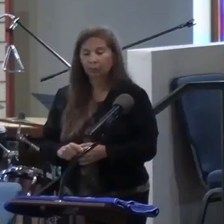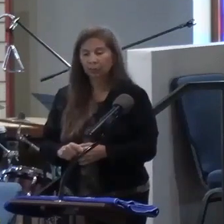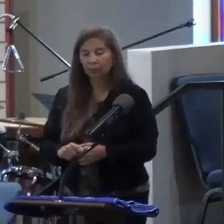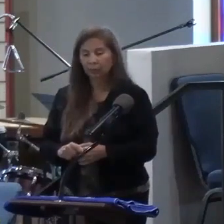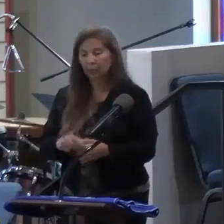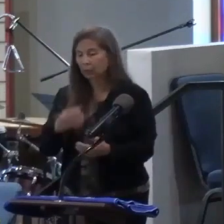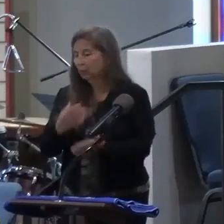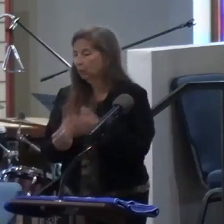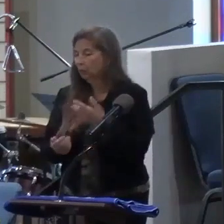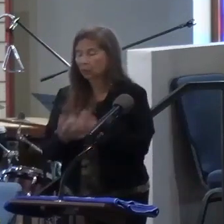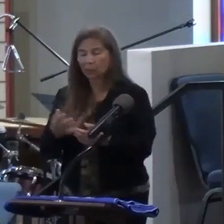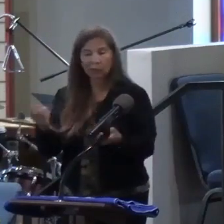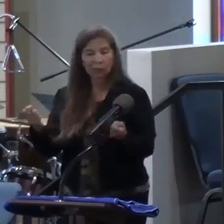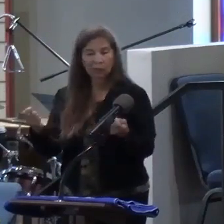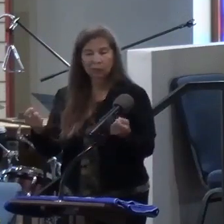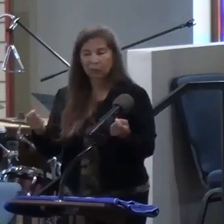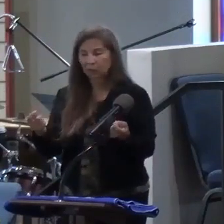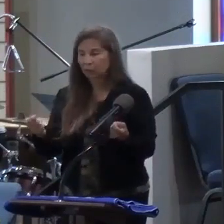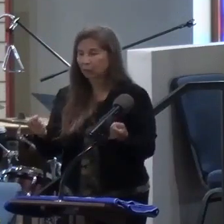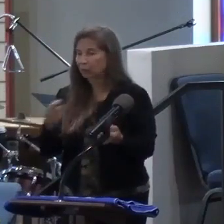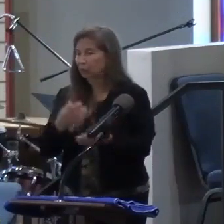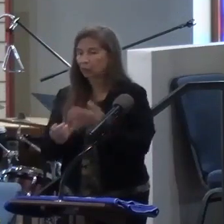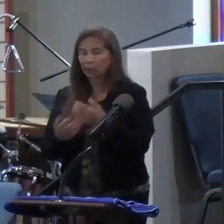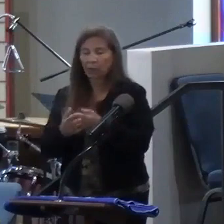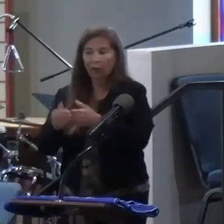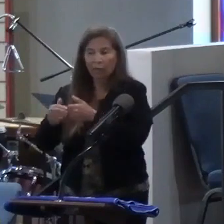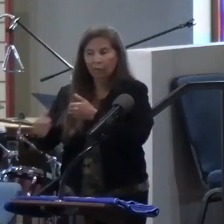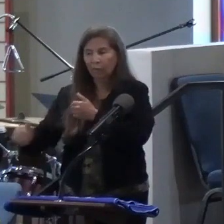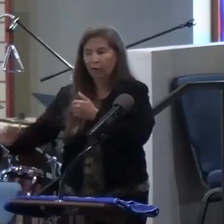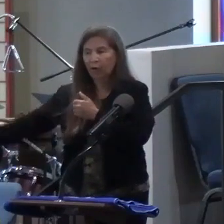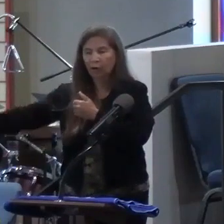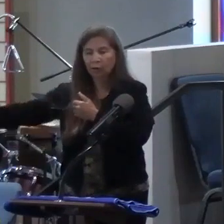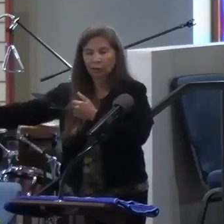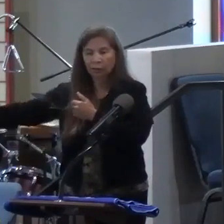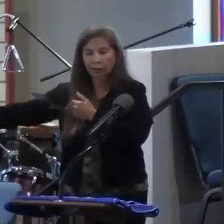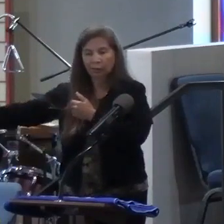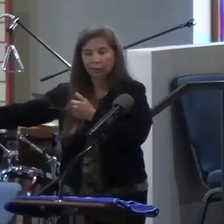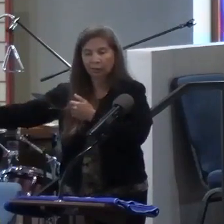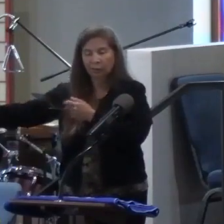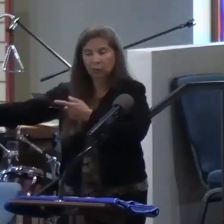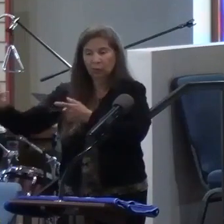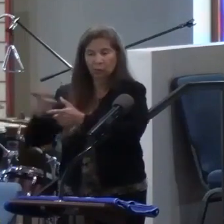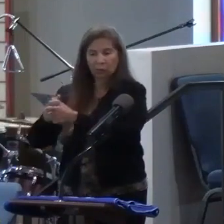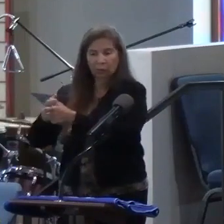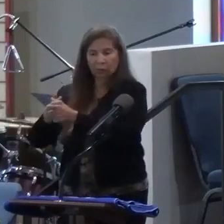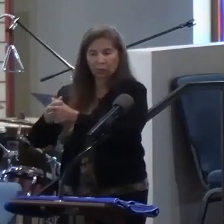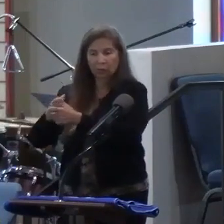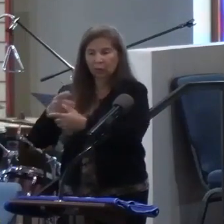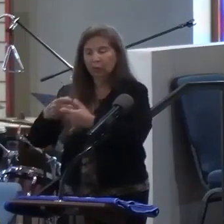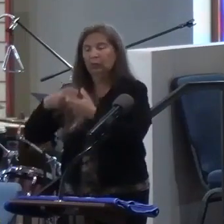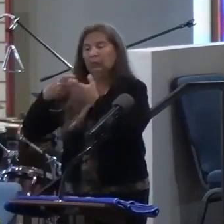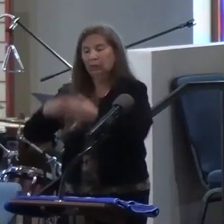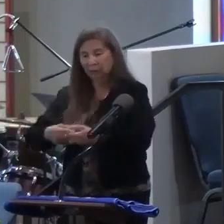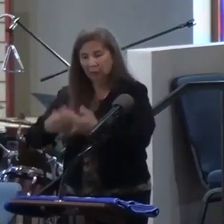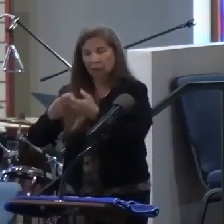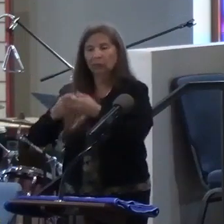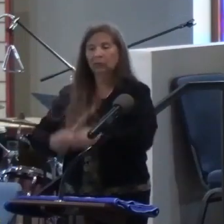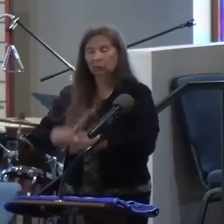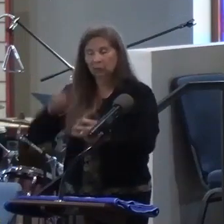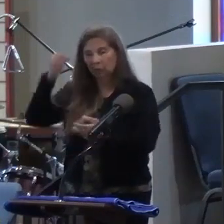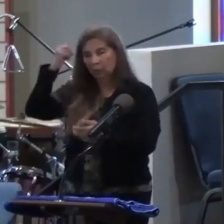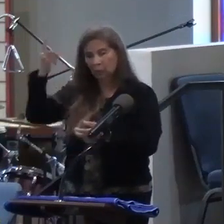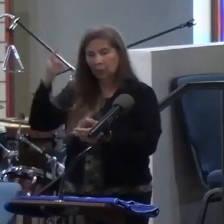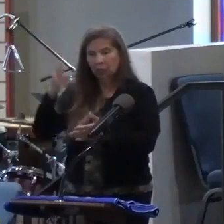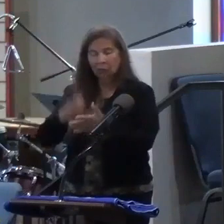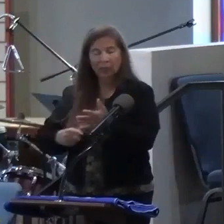No matter what you do, no matter how far you or I try to run, no matter how much we struggle with understanding what God's